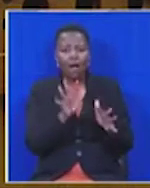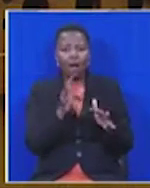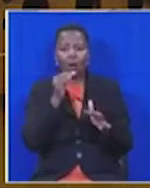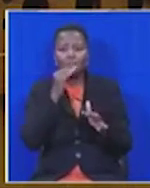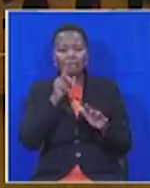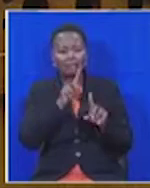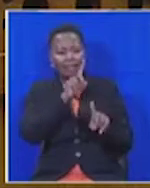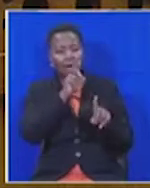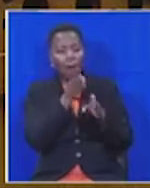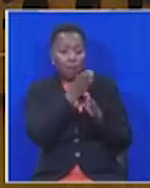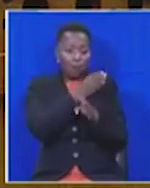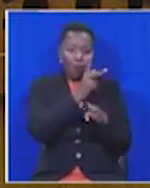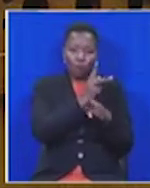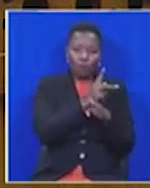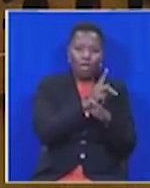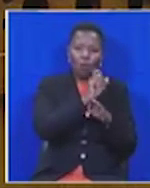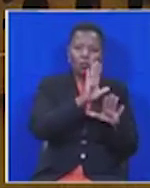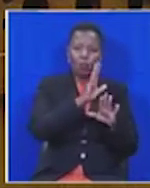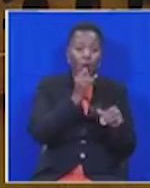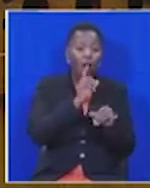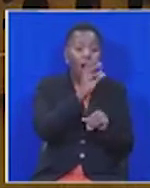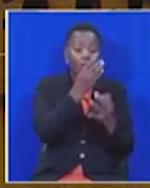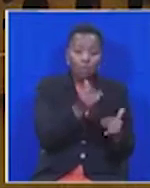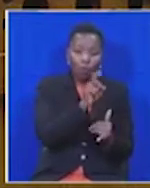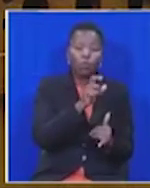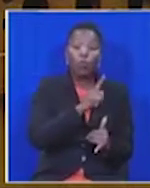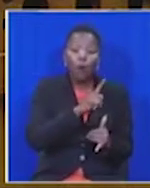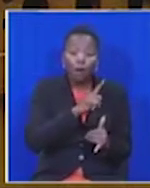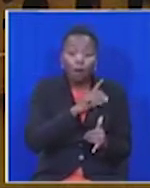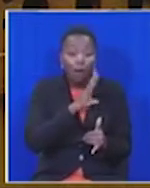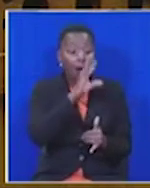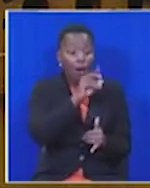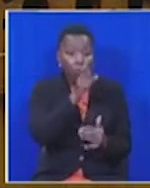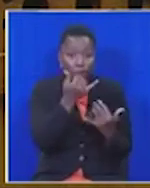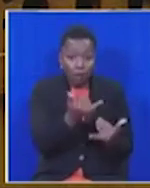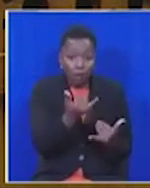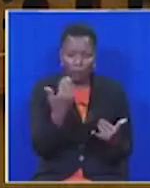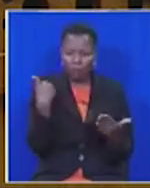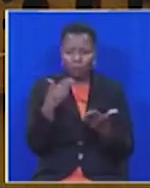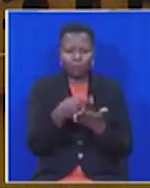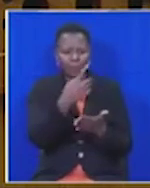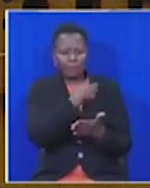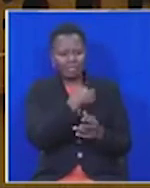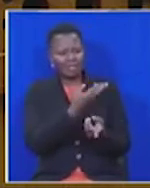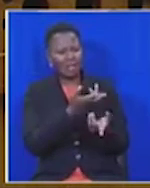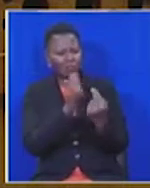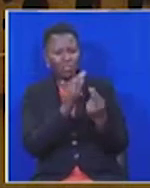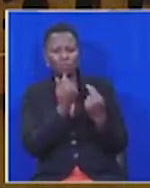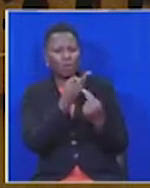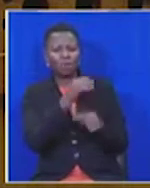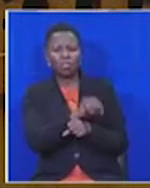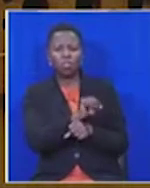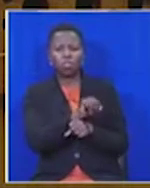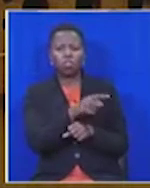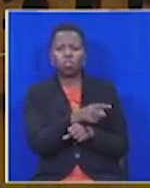questions. And I think the reason for that is because of the way that we sometimes get a response from the Executive.